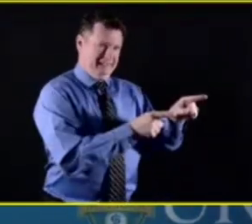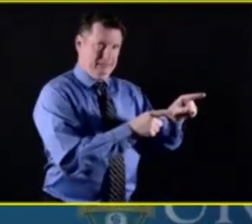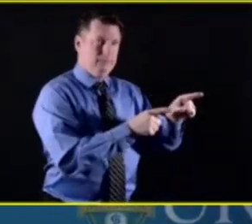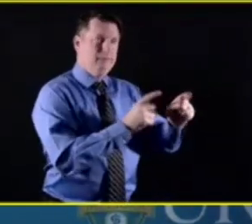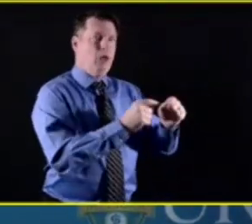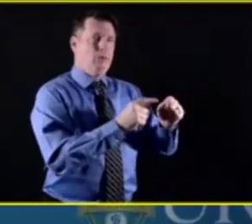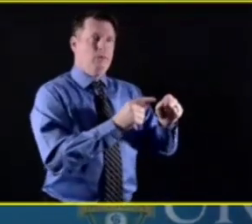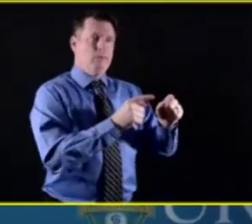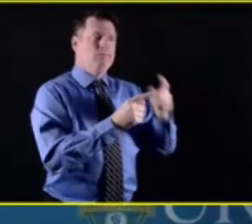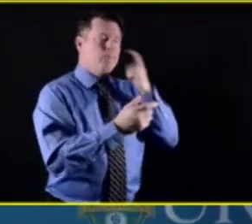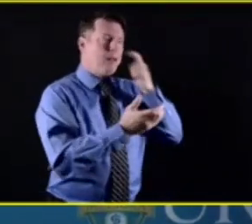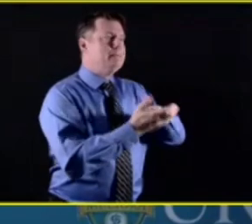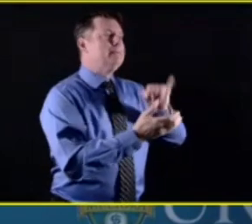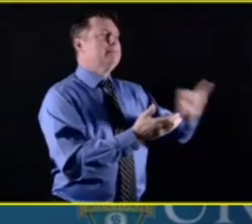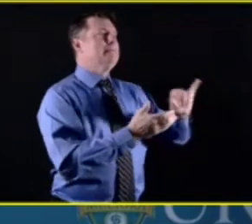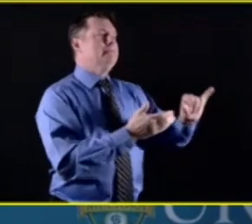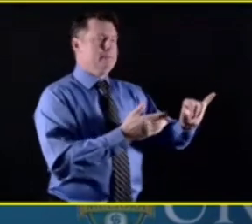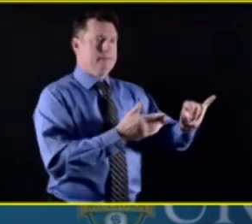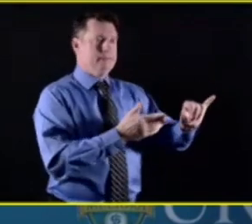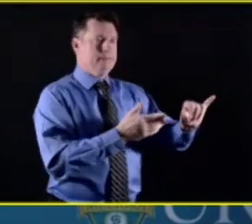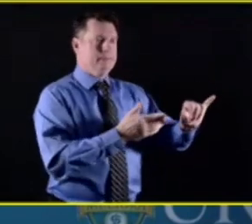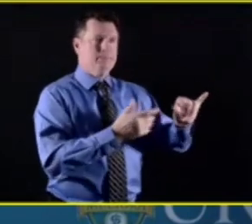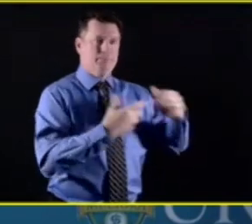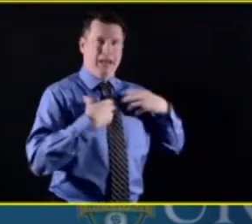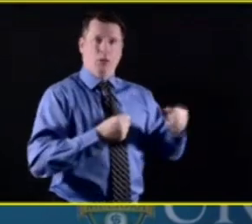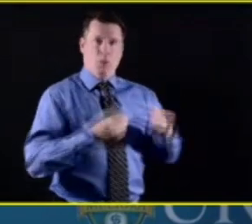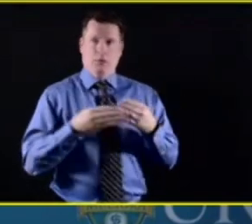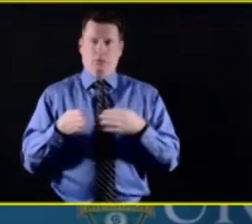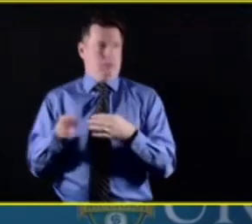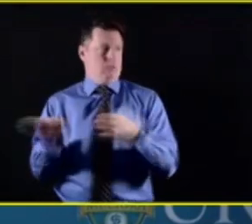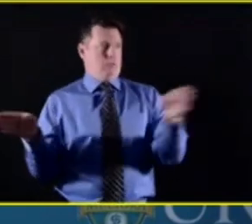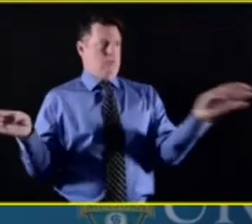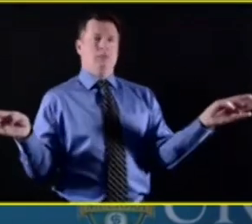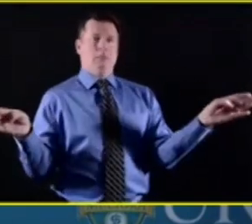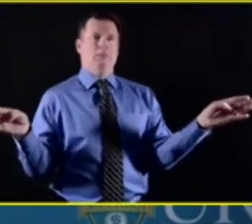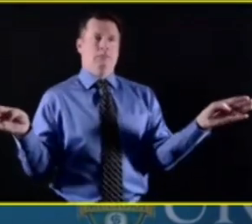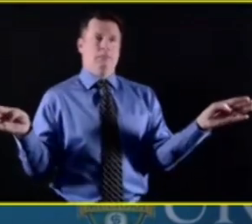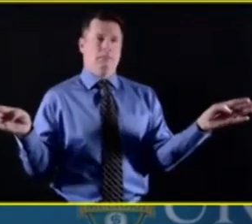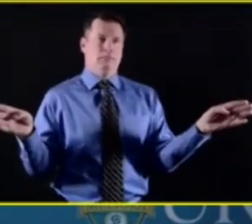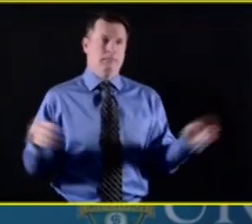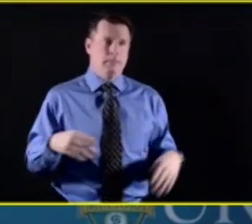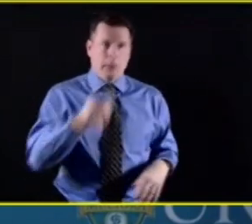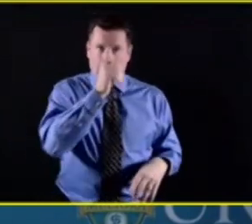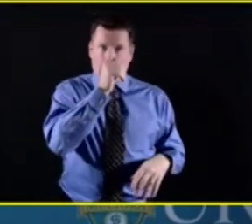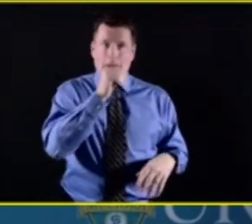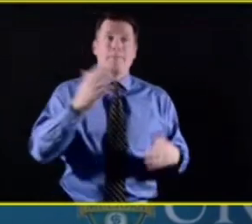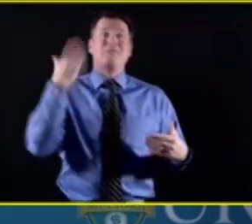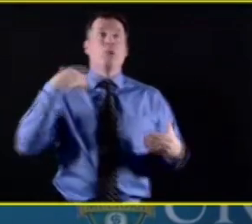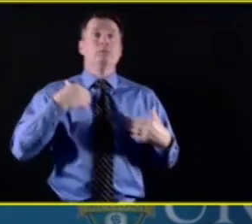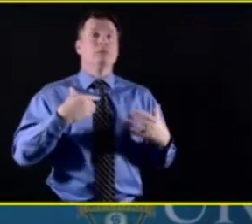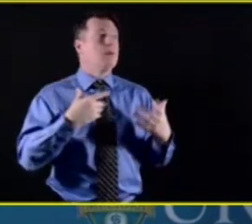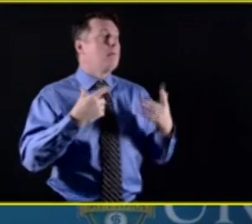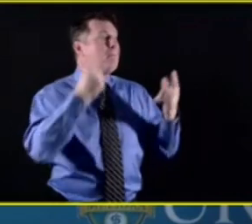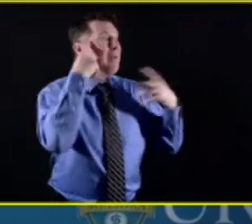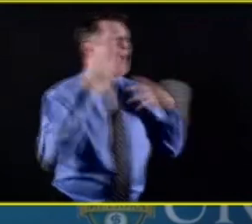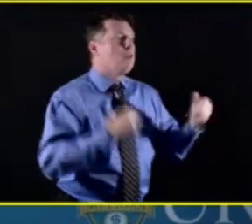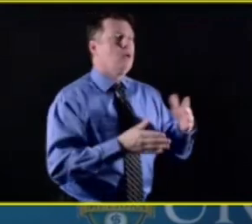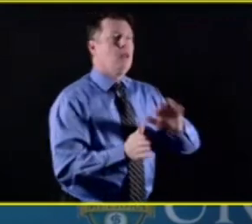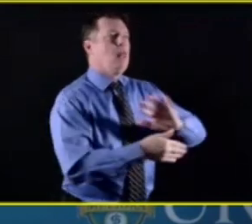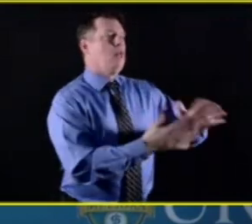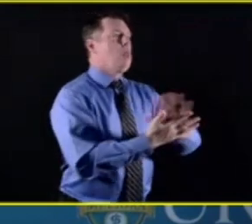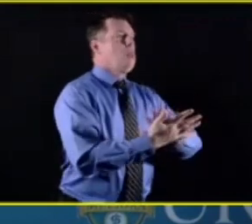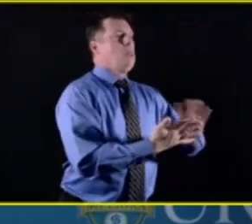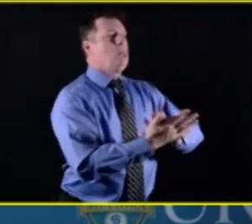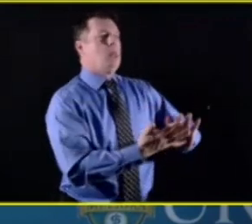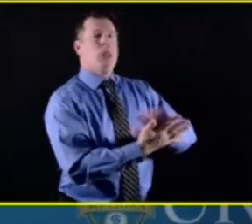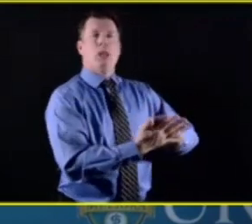stigma in general in the community about talking about the psychological and social dimensions of